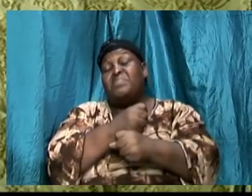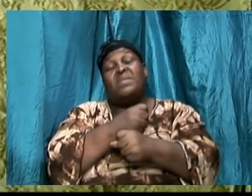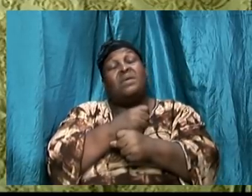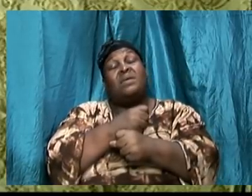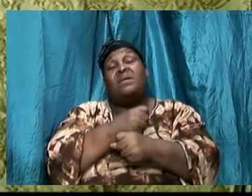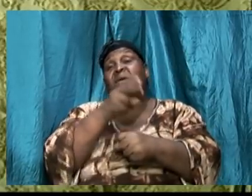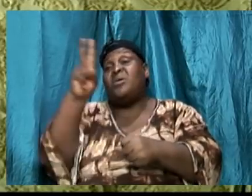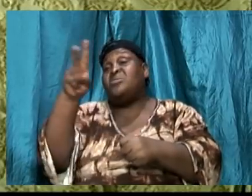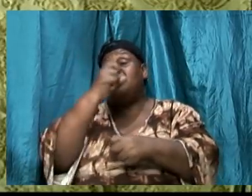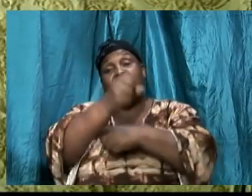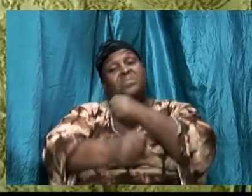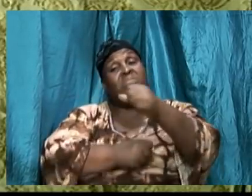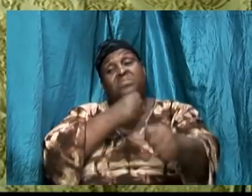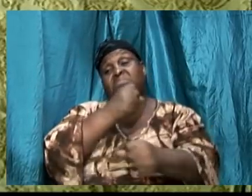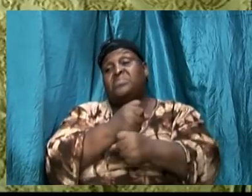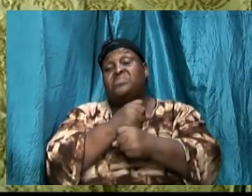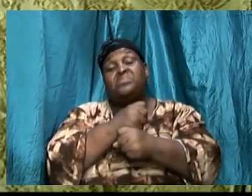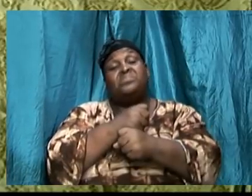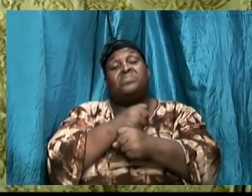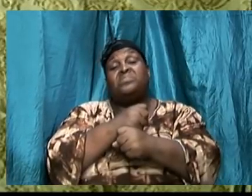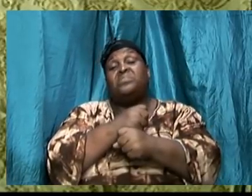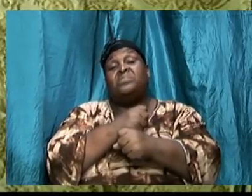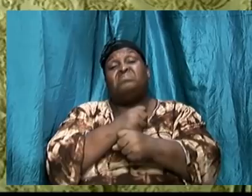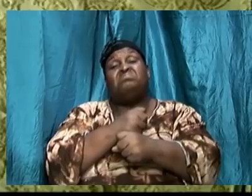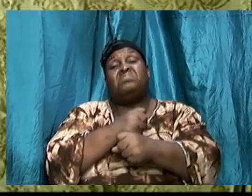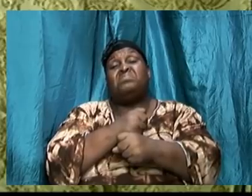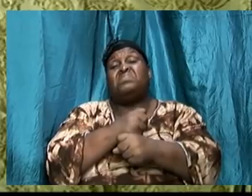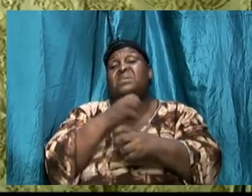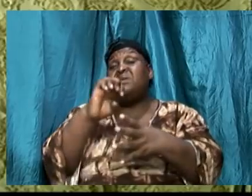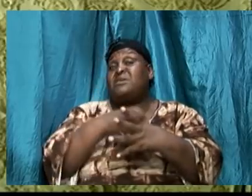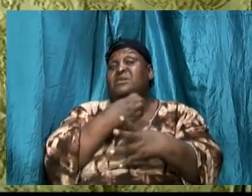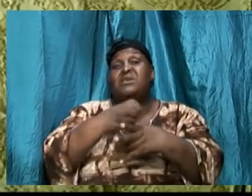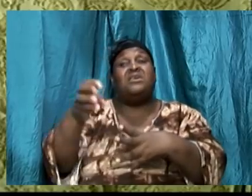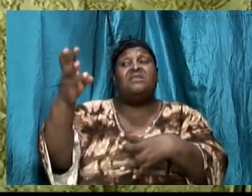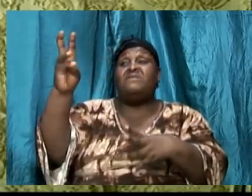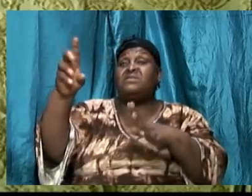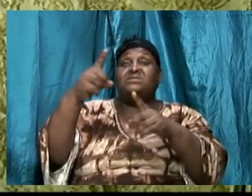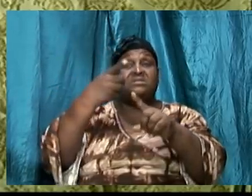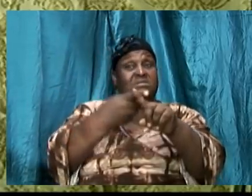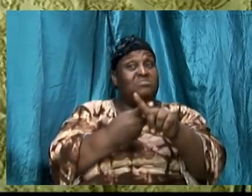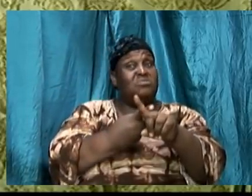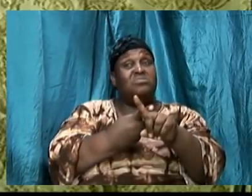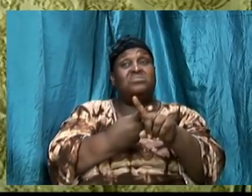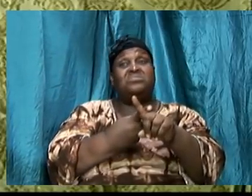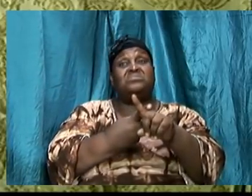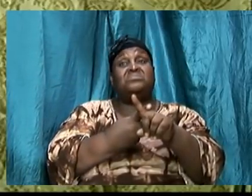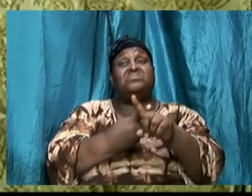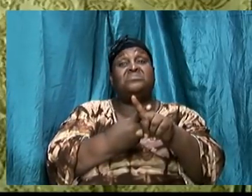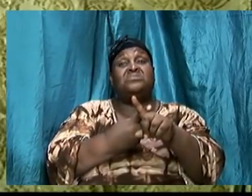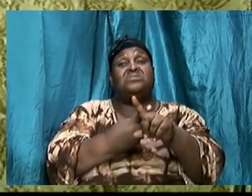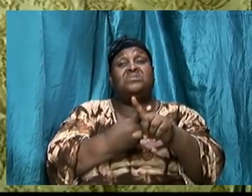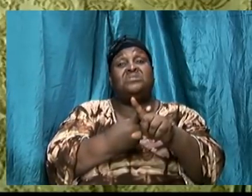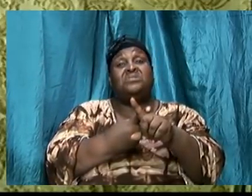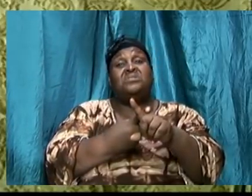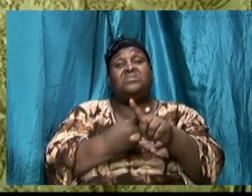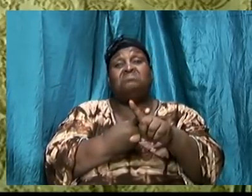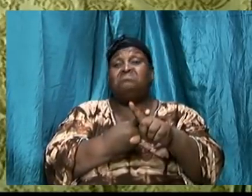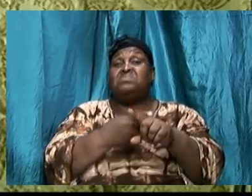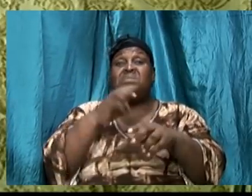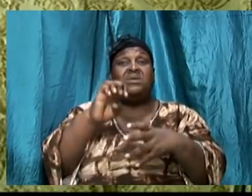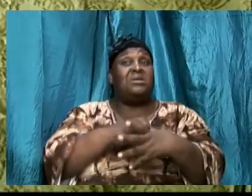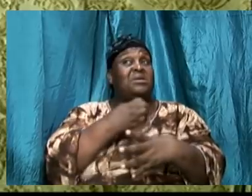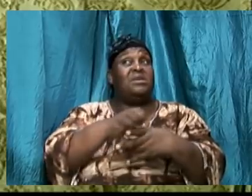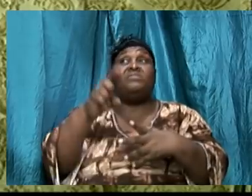or two or six months or one month